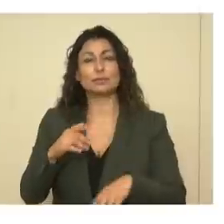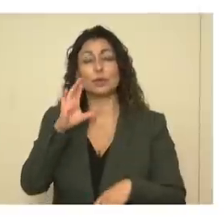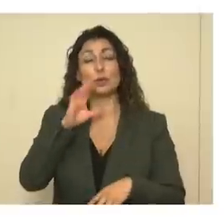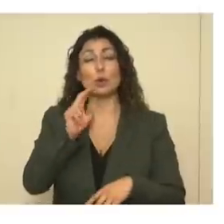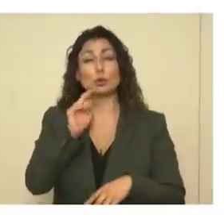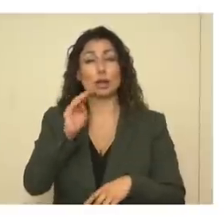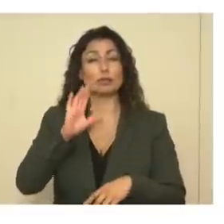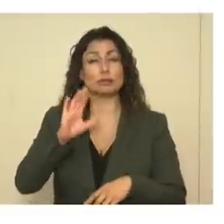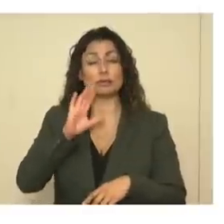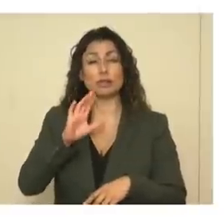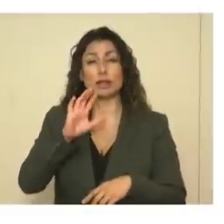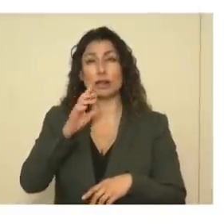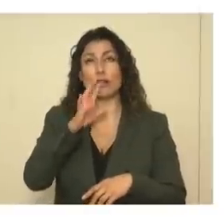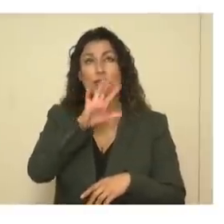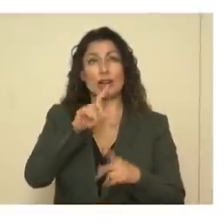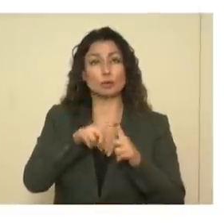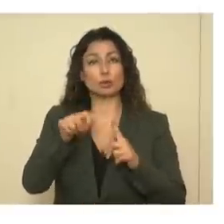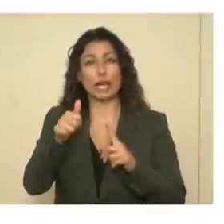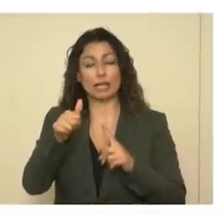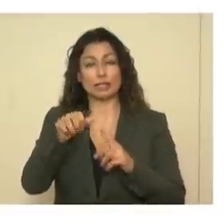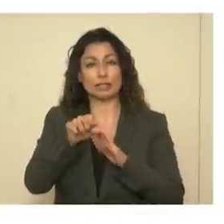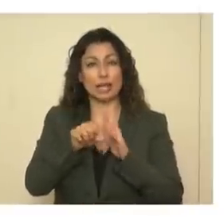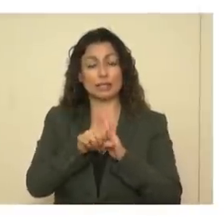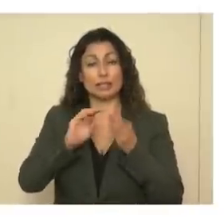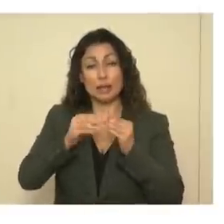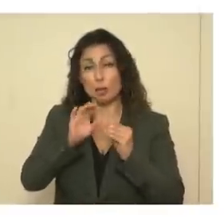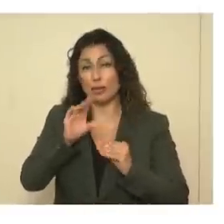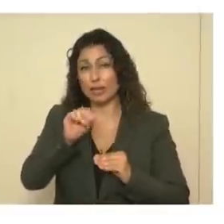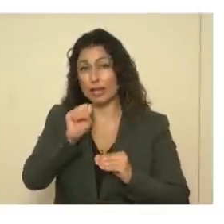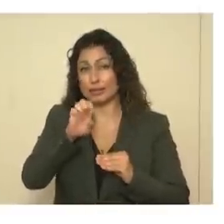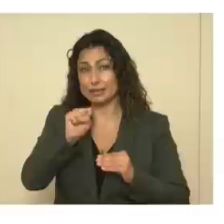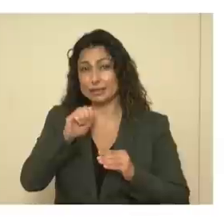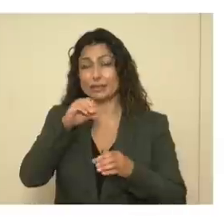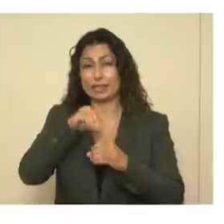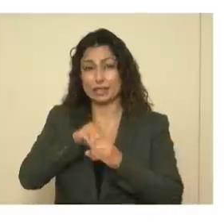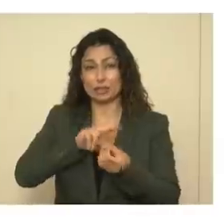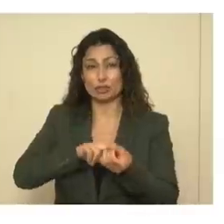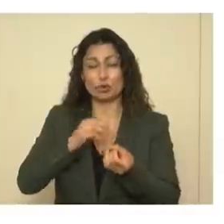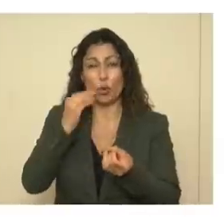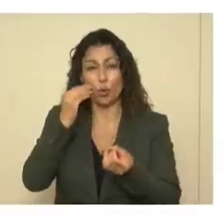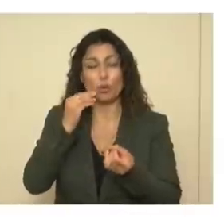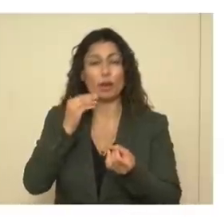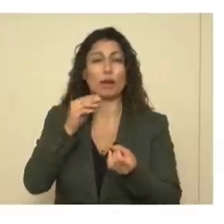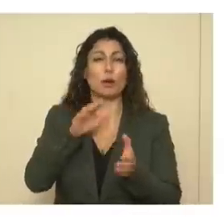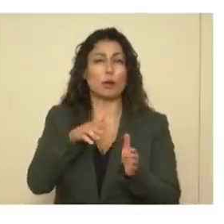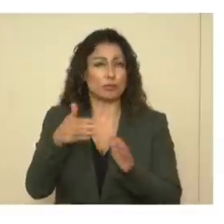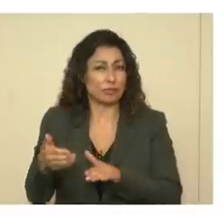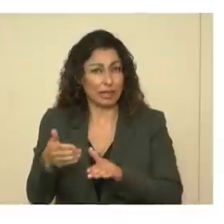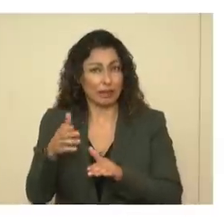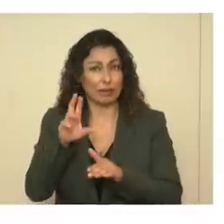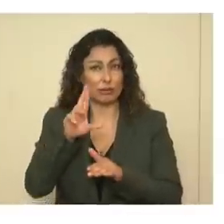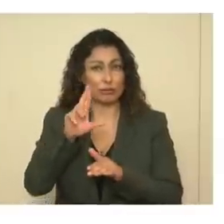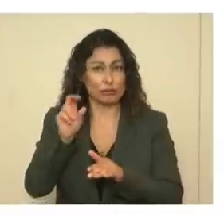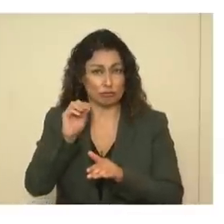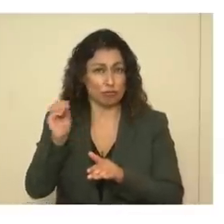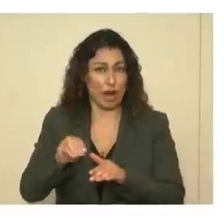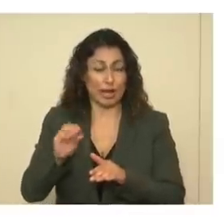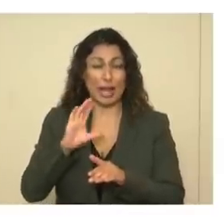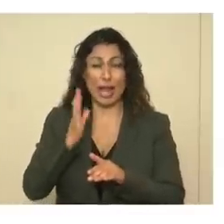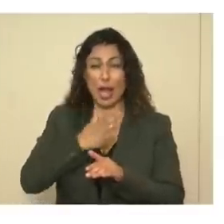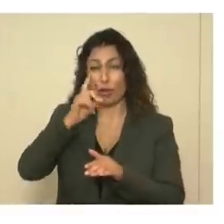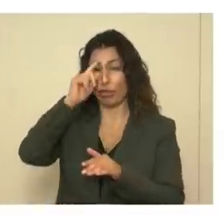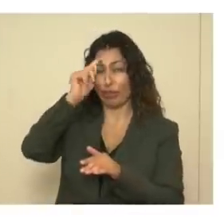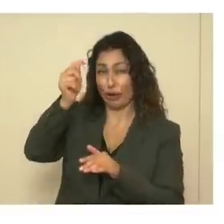the top five to 10 states in terms of numbers of cases in nursing homes, fatality rates in nursing homes. And our theory